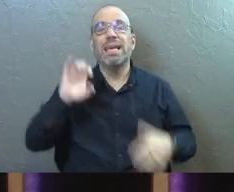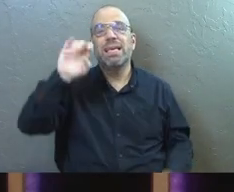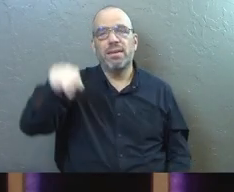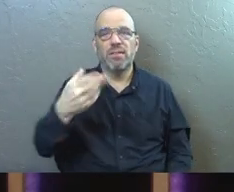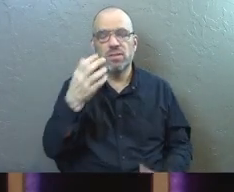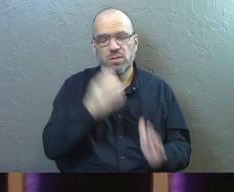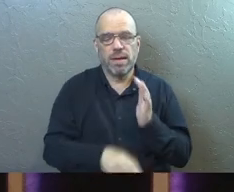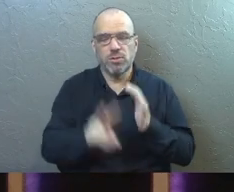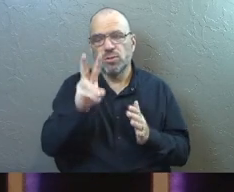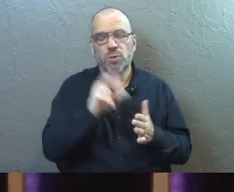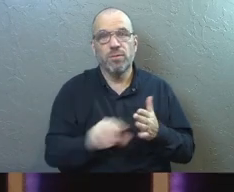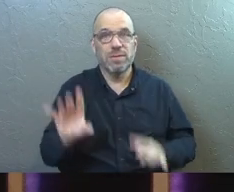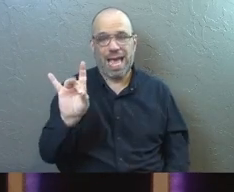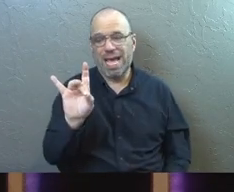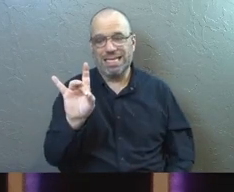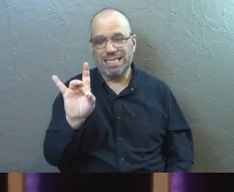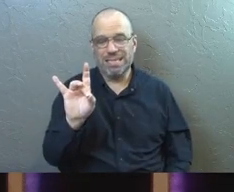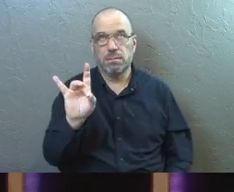2, 8.